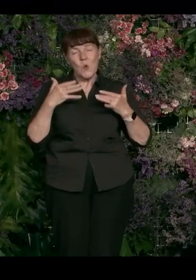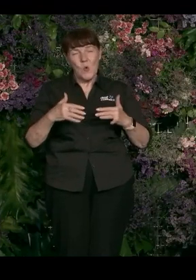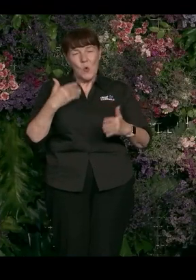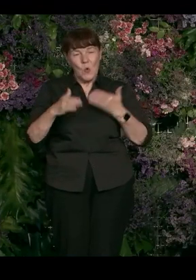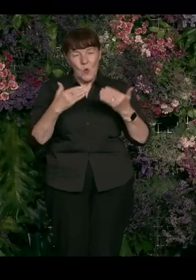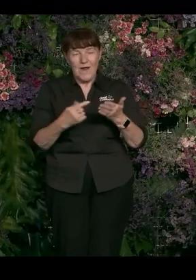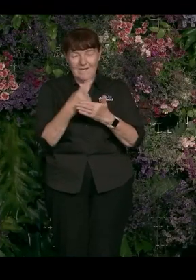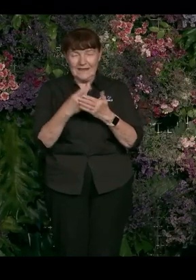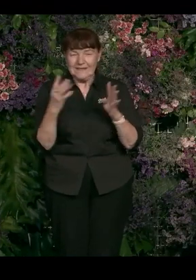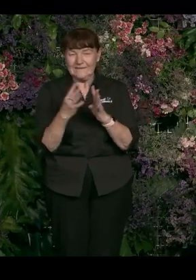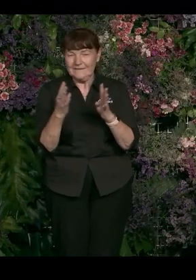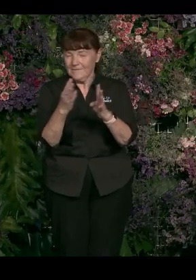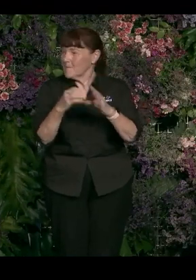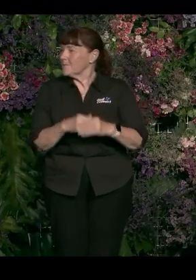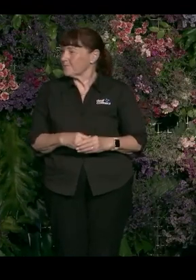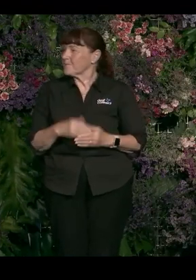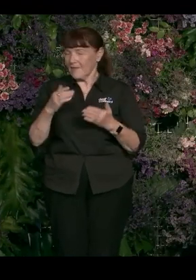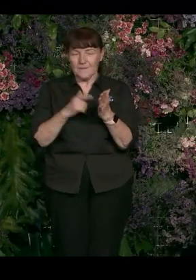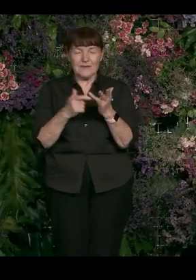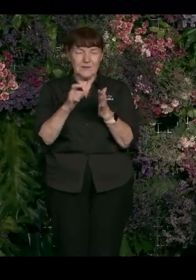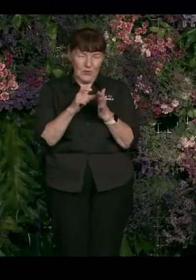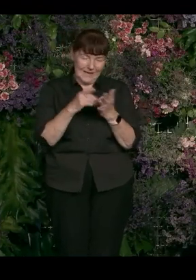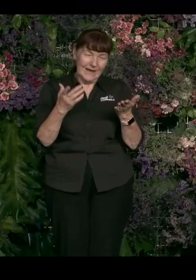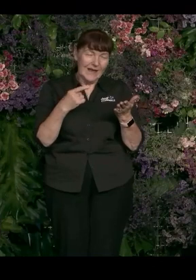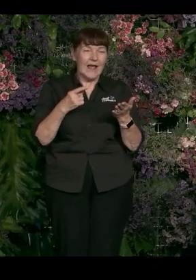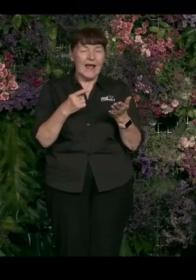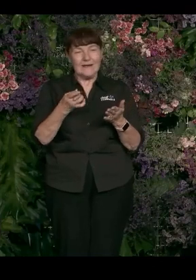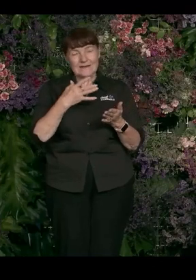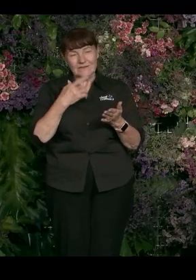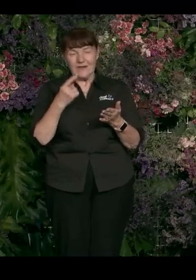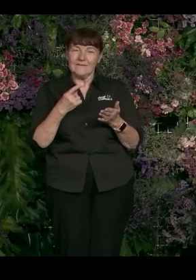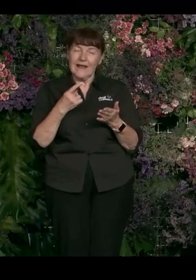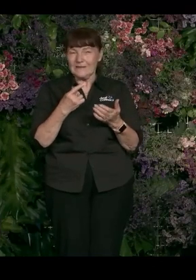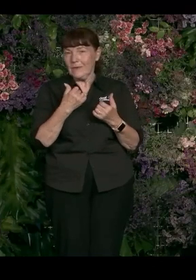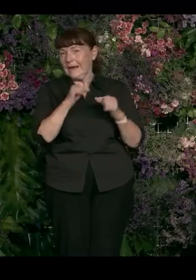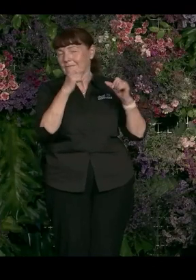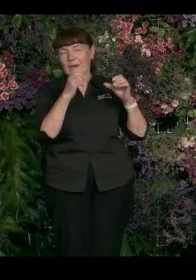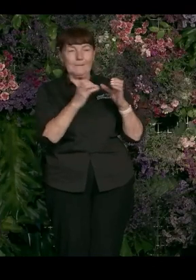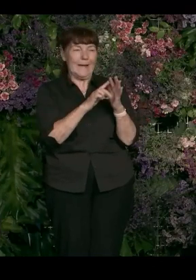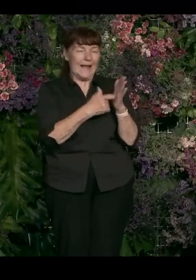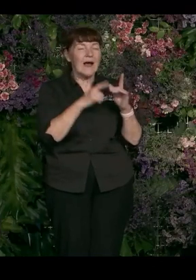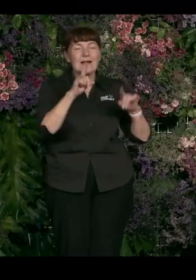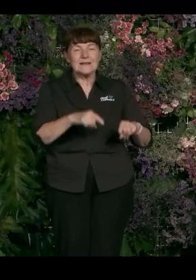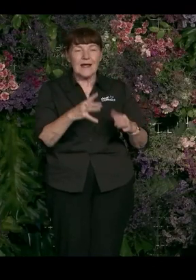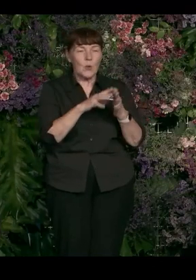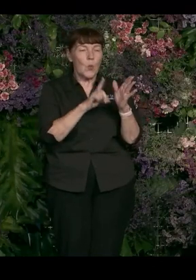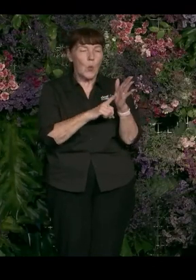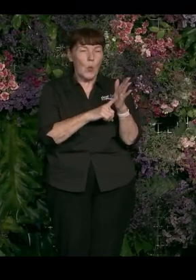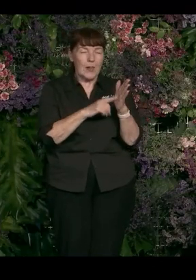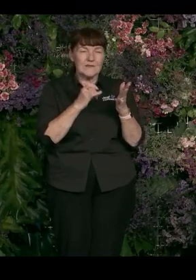So by virtue of background, if I haven't met you, I'm Todd Sears. I self-described as a recovering banker. I started in Wall Street in the late 90s